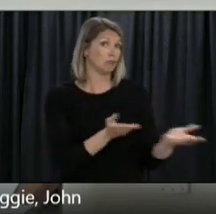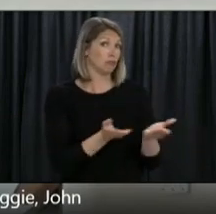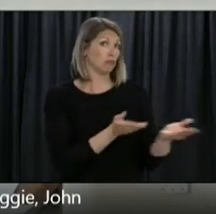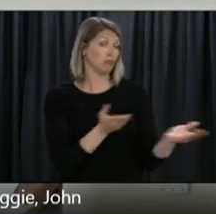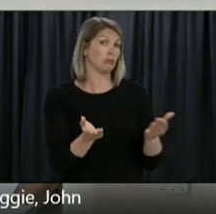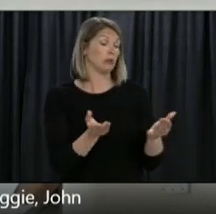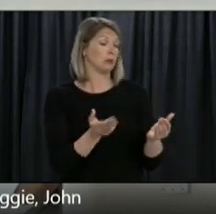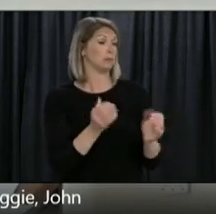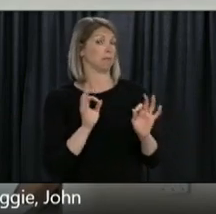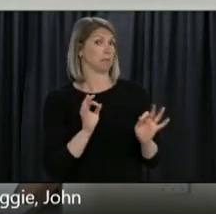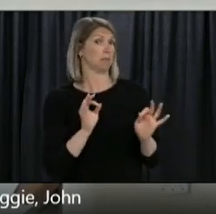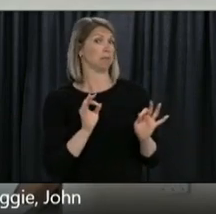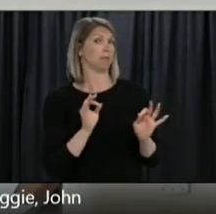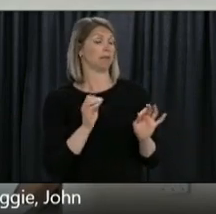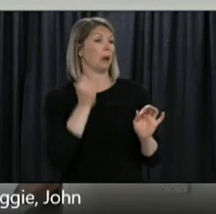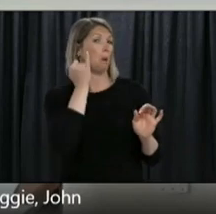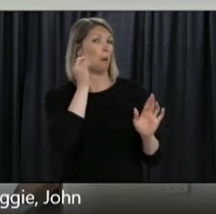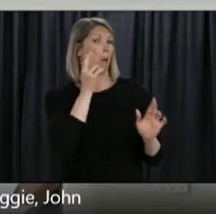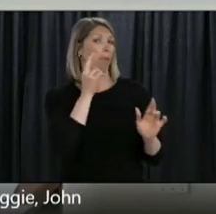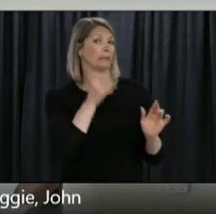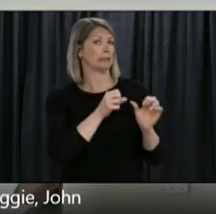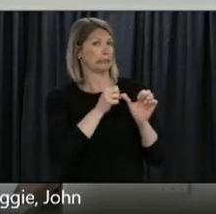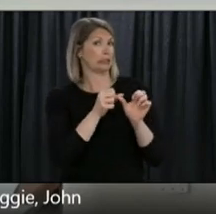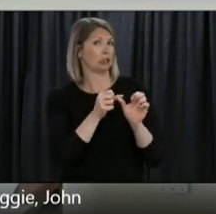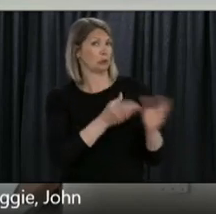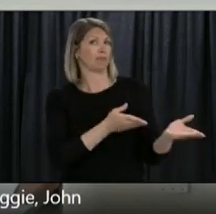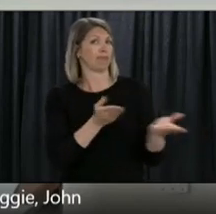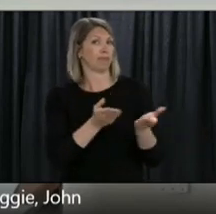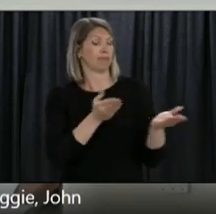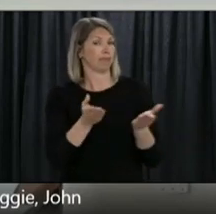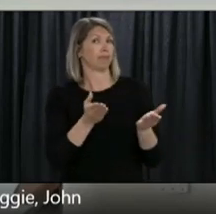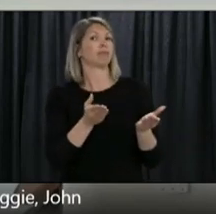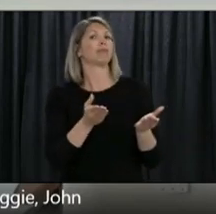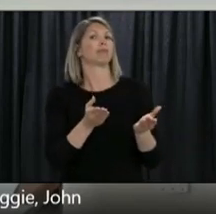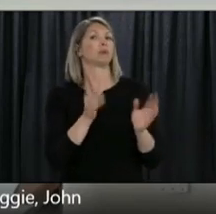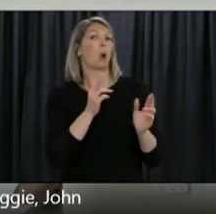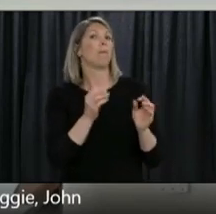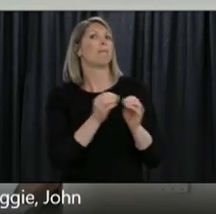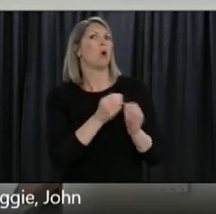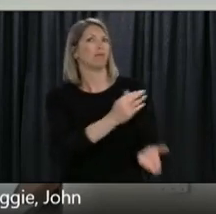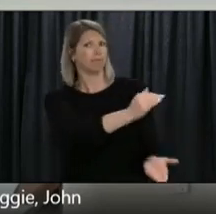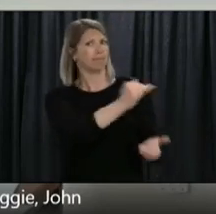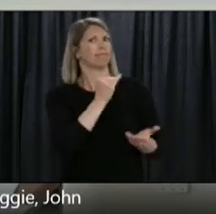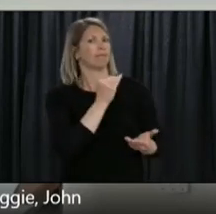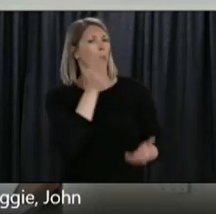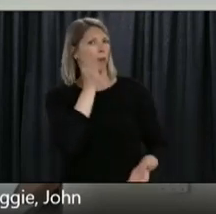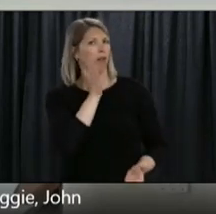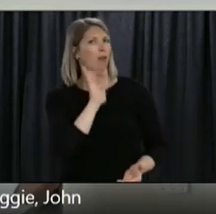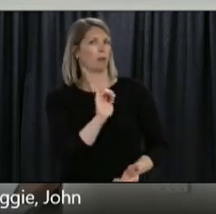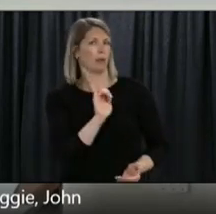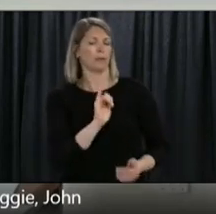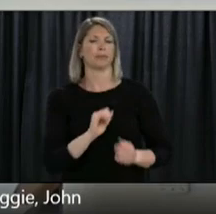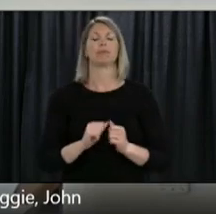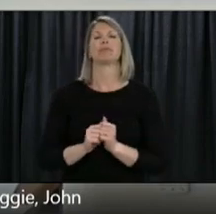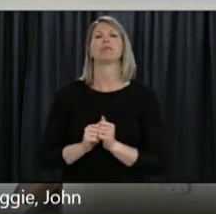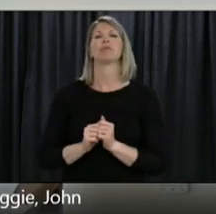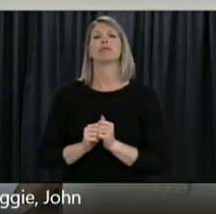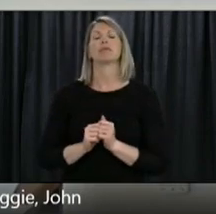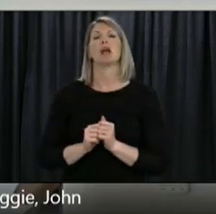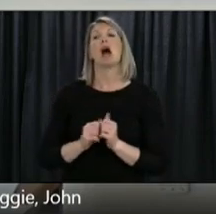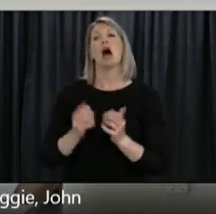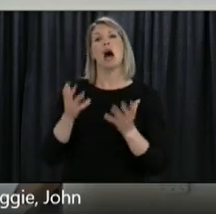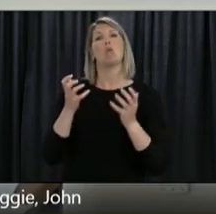Dr. Fitzgerald has mentioned masks and I think it's useful just to repeat that for the general public